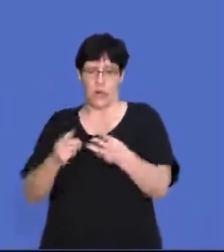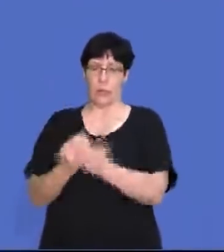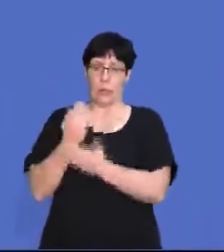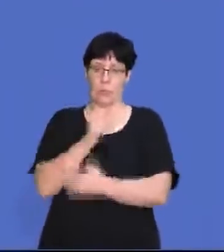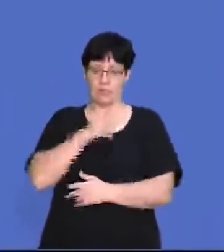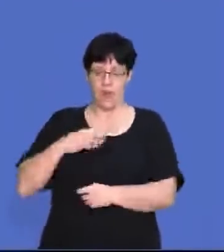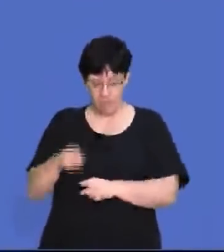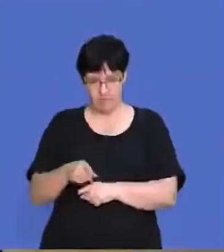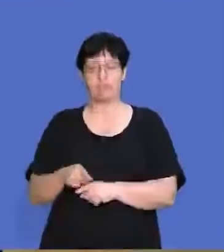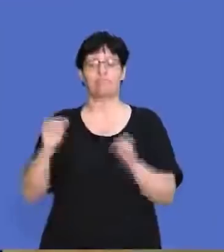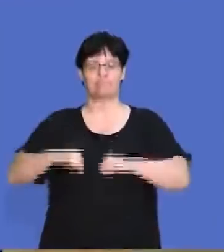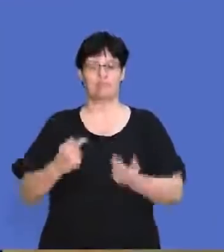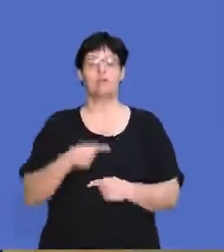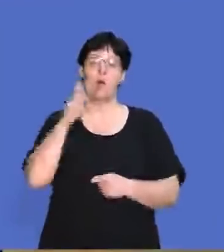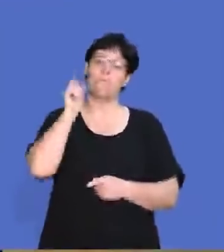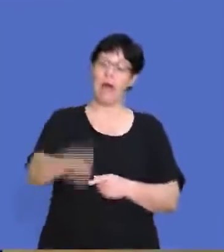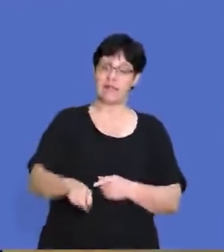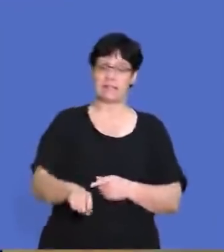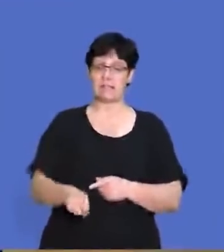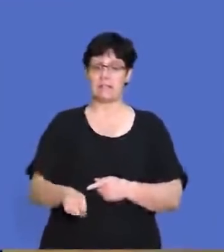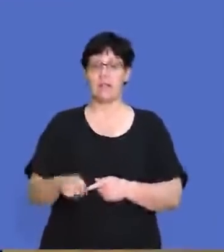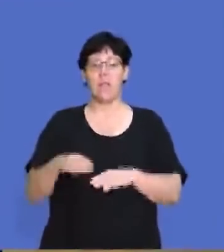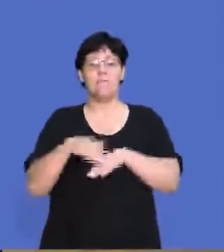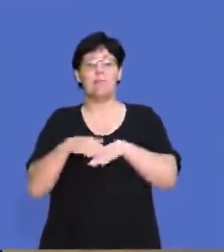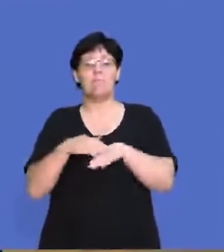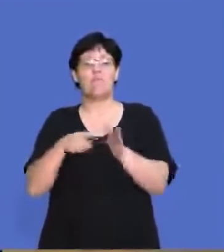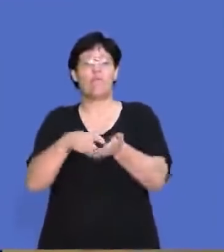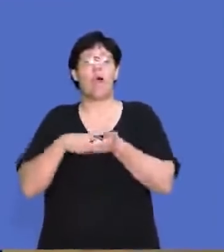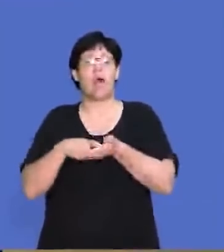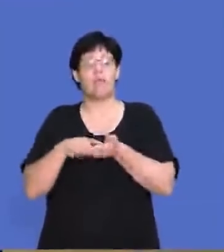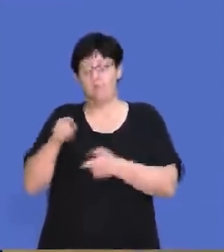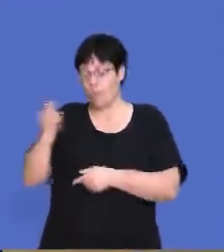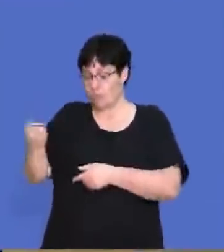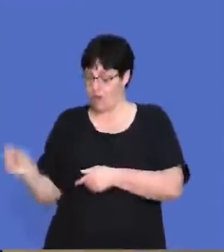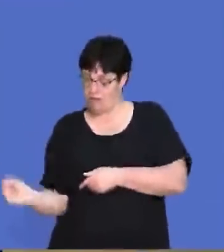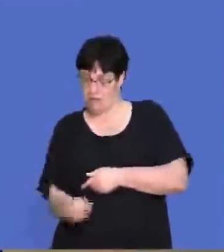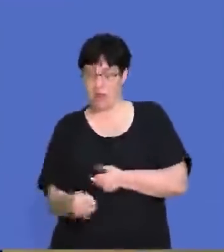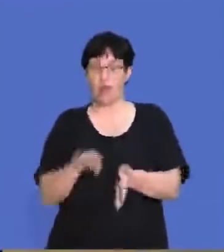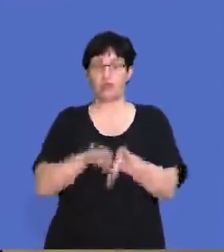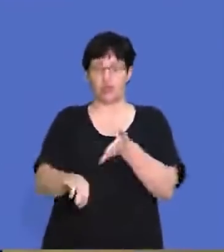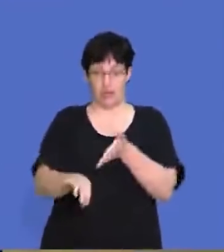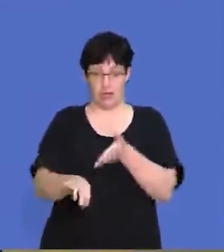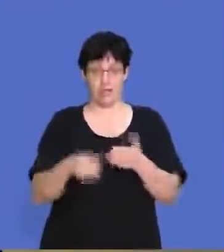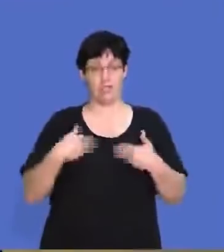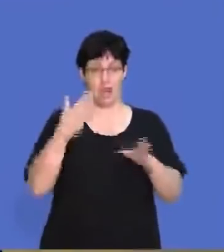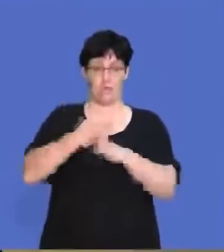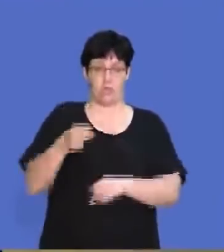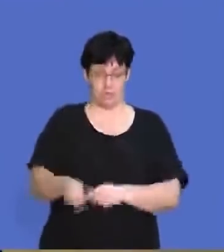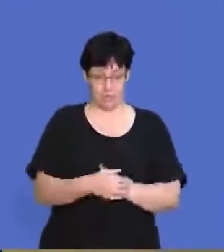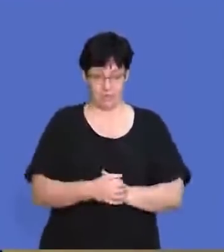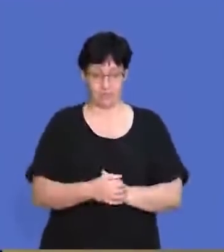it just says, right, this is what should be, what the minimum requirement should be for a contract of an employee.